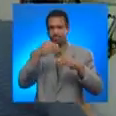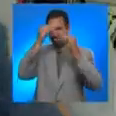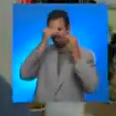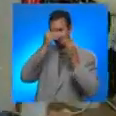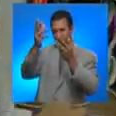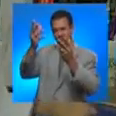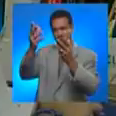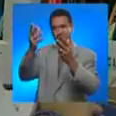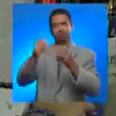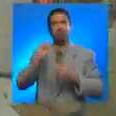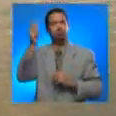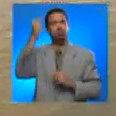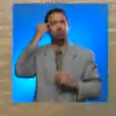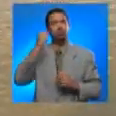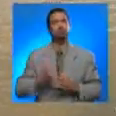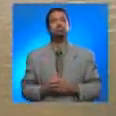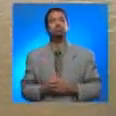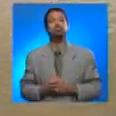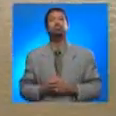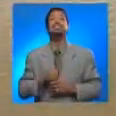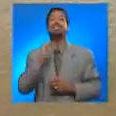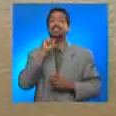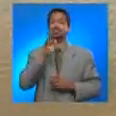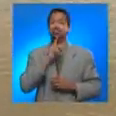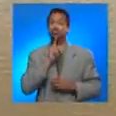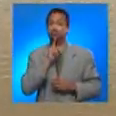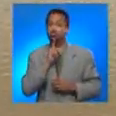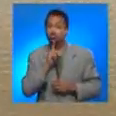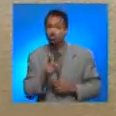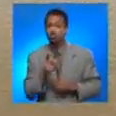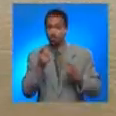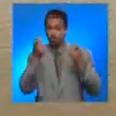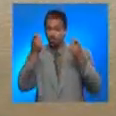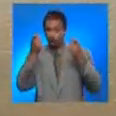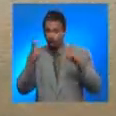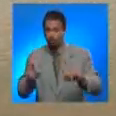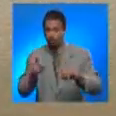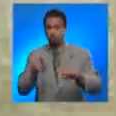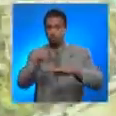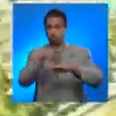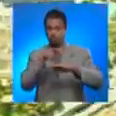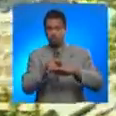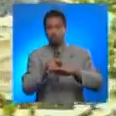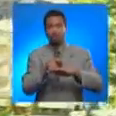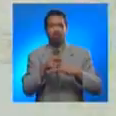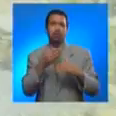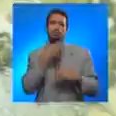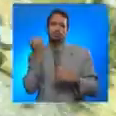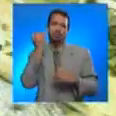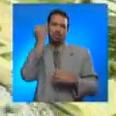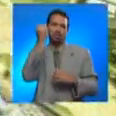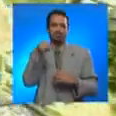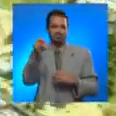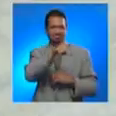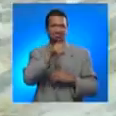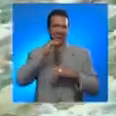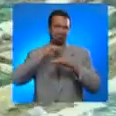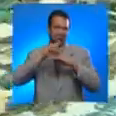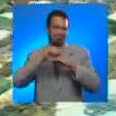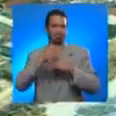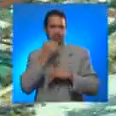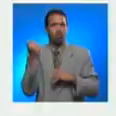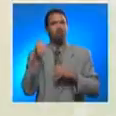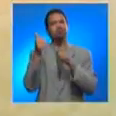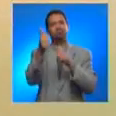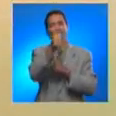Given the real threat post-Puerto Rico by such an event, it is recommended that the population educate and prepare themselves